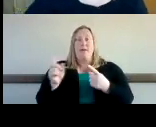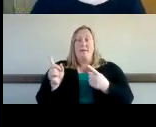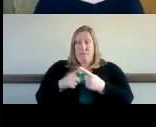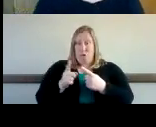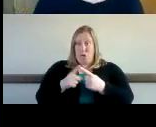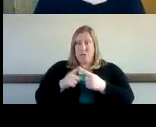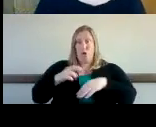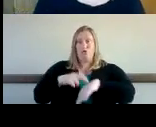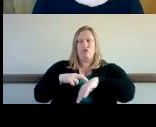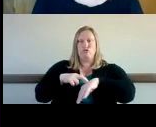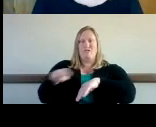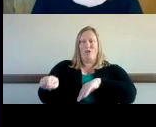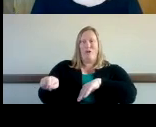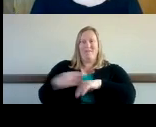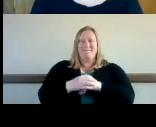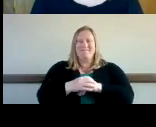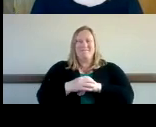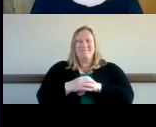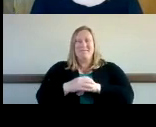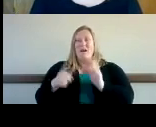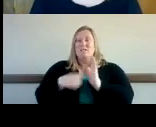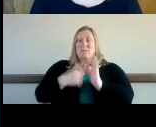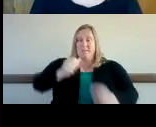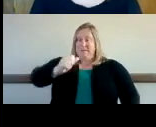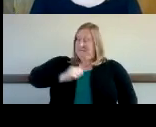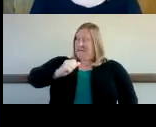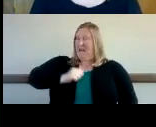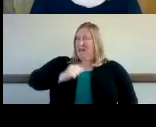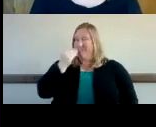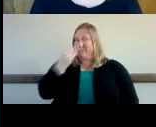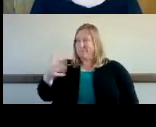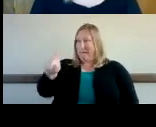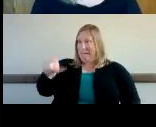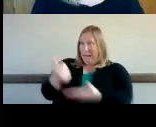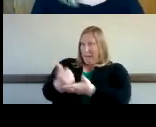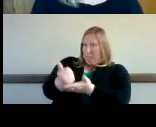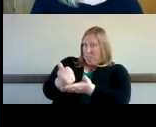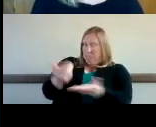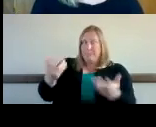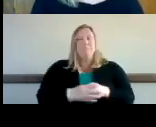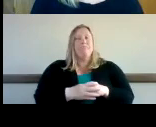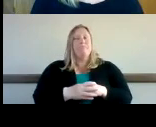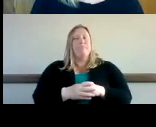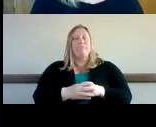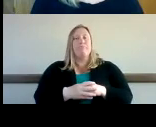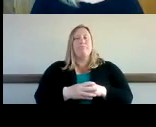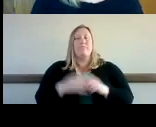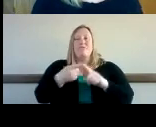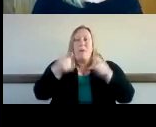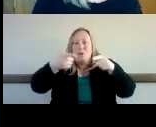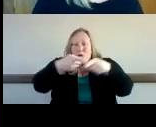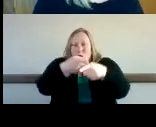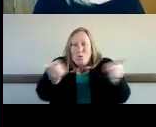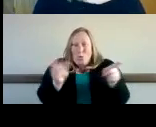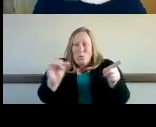referral uh sometimes it's a self-referral sometimes it is from people like all of you from an outside